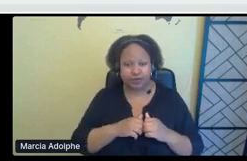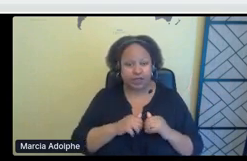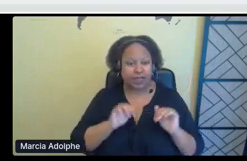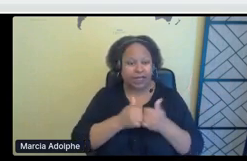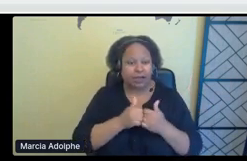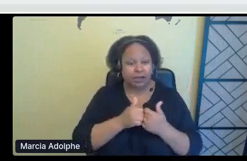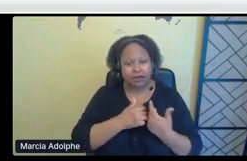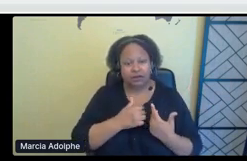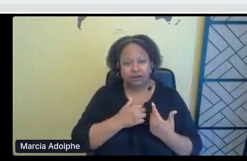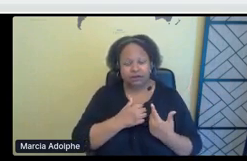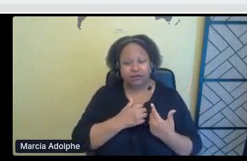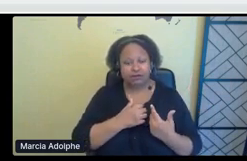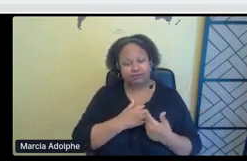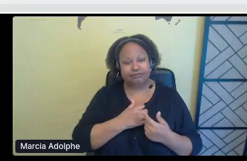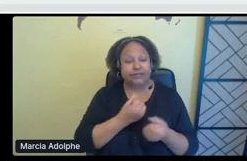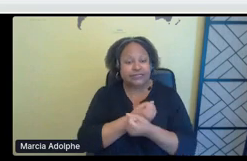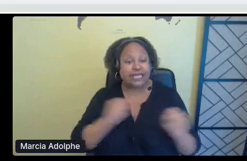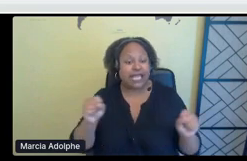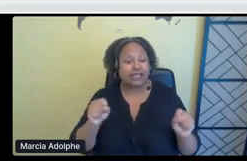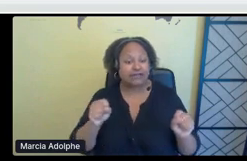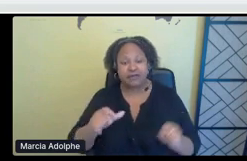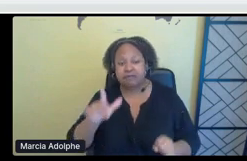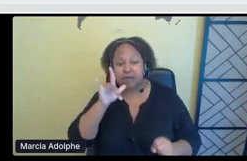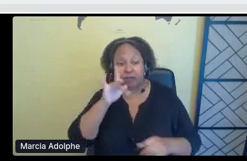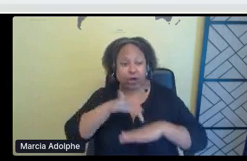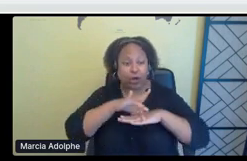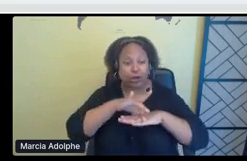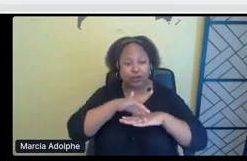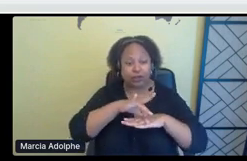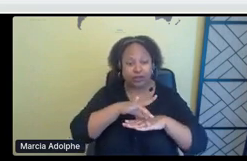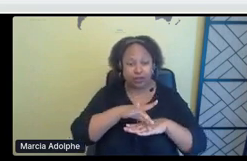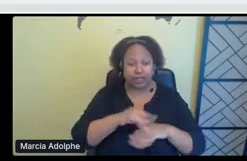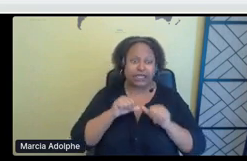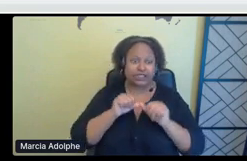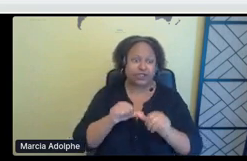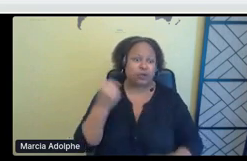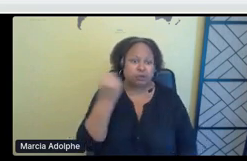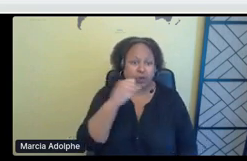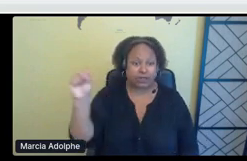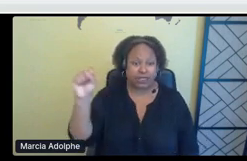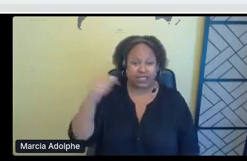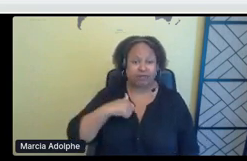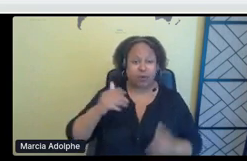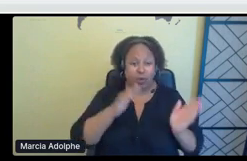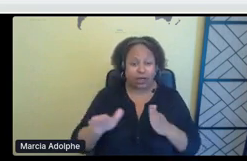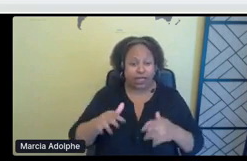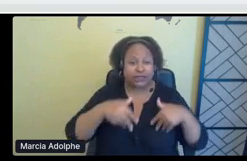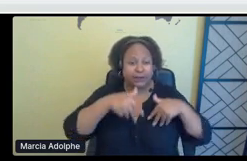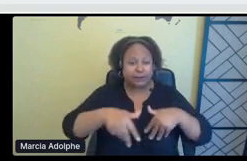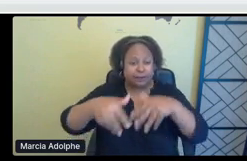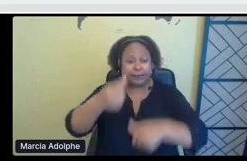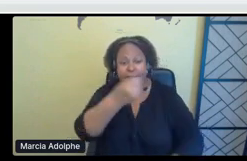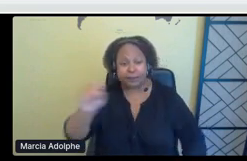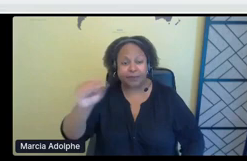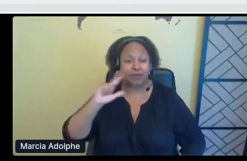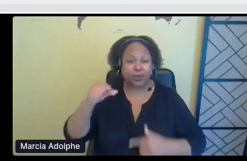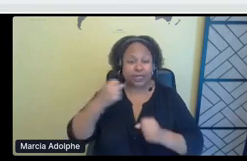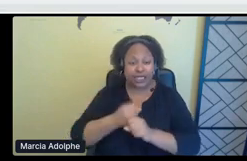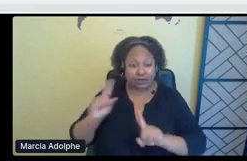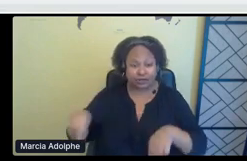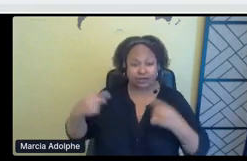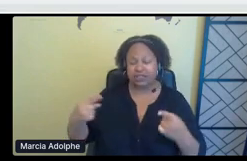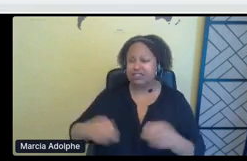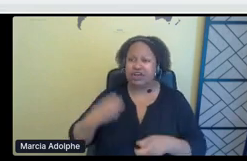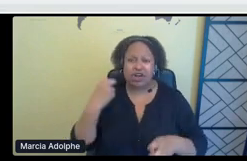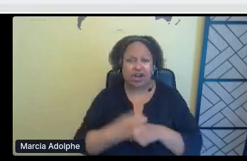it's really hard when you're always just protesting, you know, for, for, I've been an organizer for 20 years and, um, it's hard when you just protest and